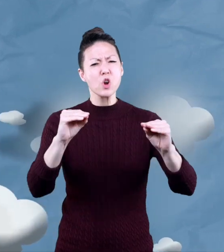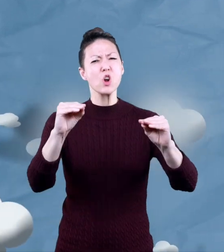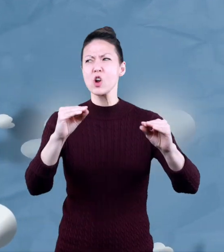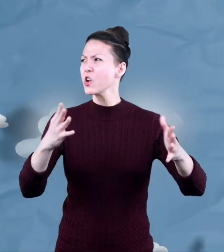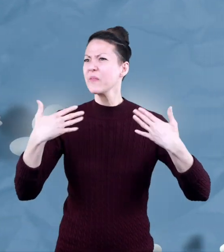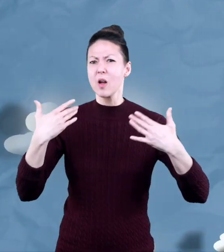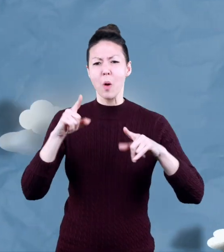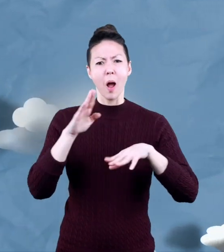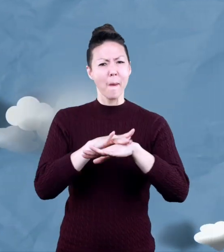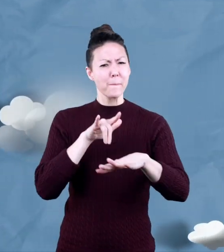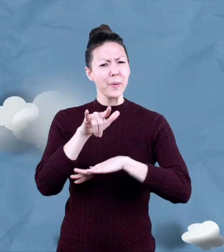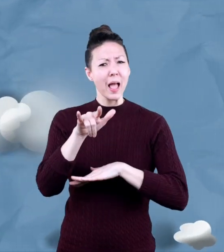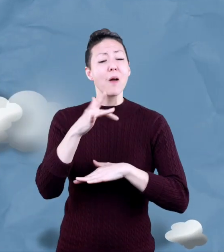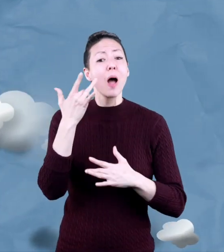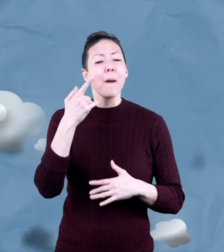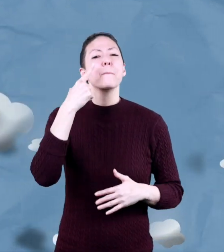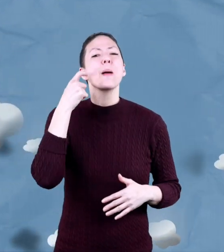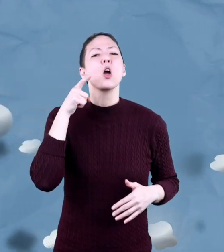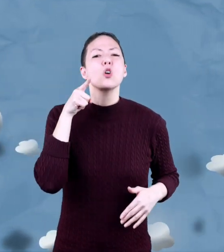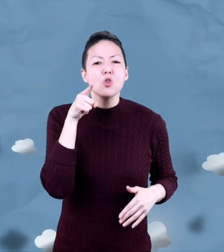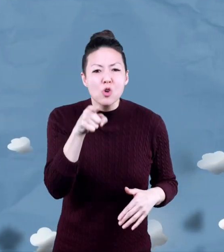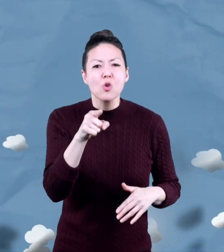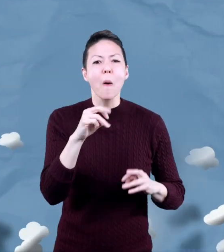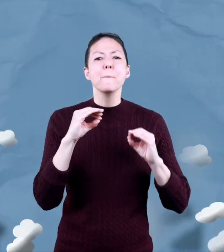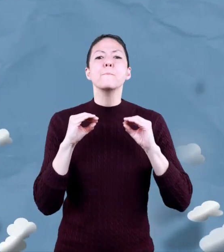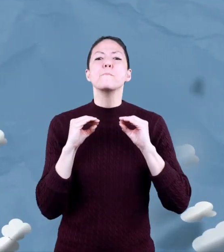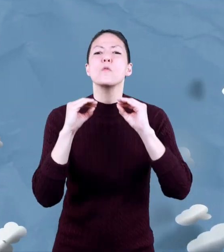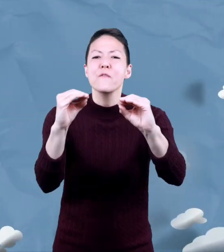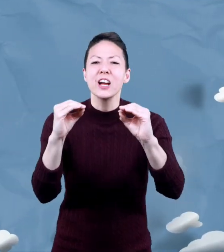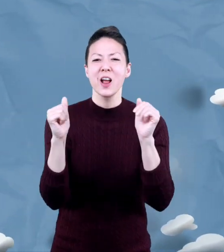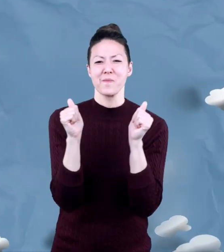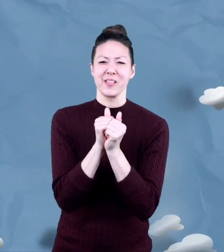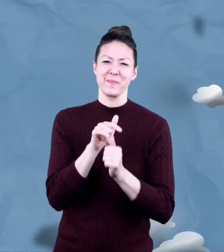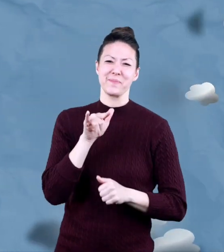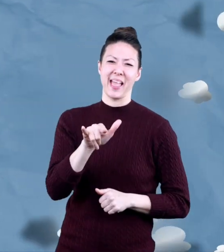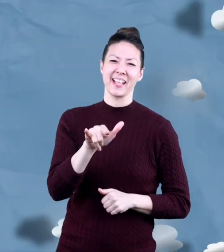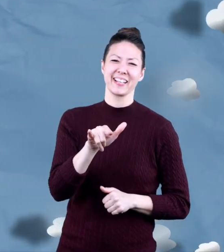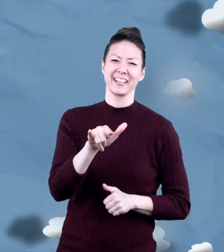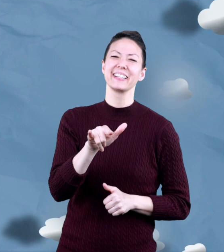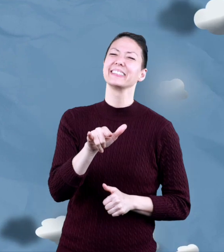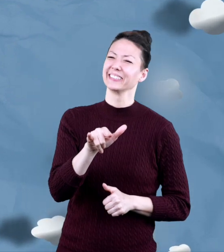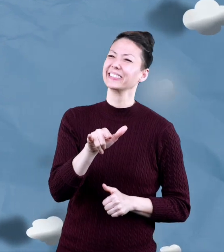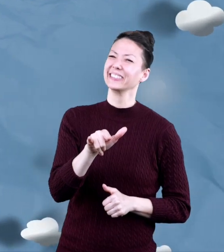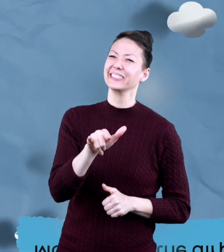you're moving on an airplane is because you are moving with the airplane.